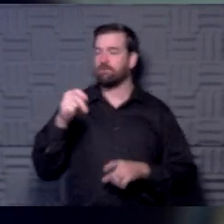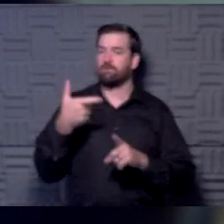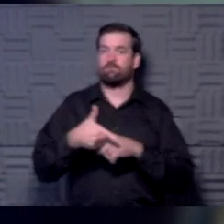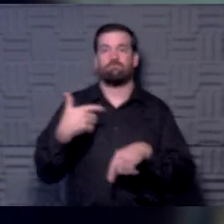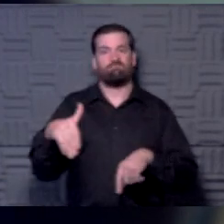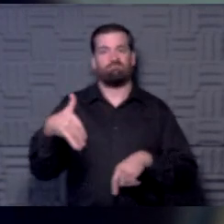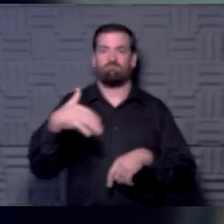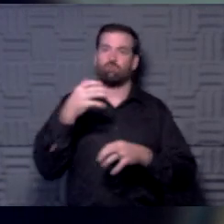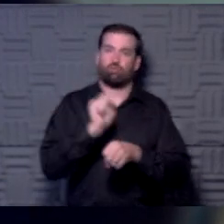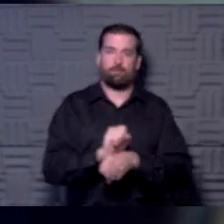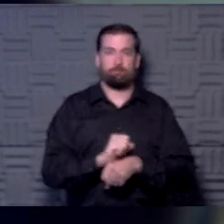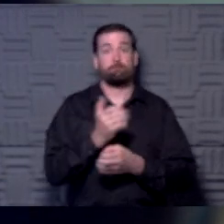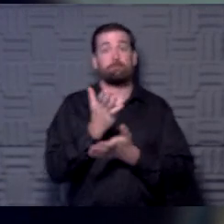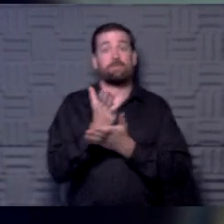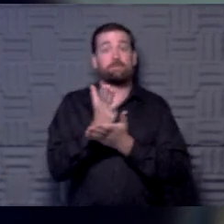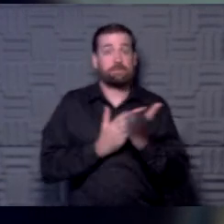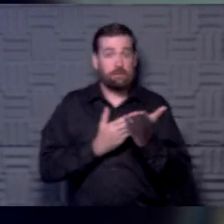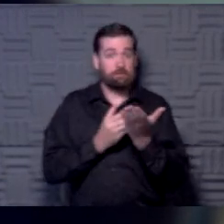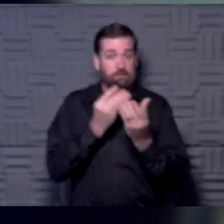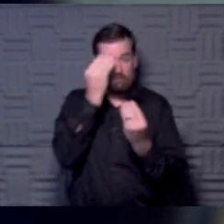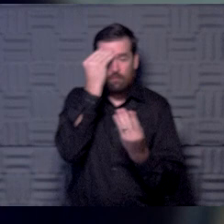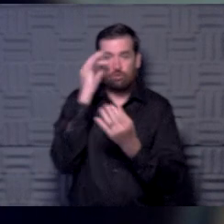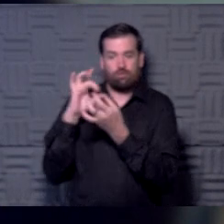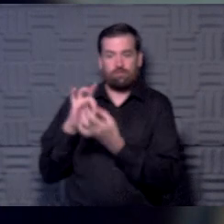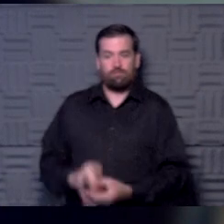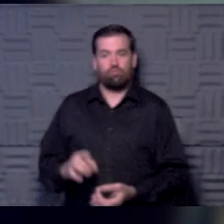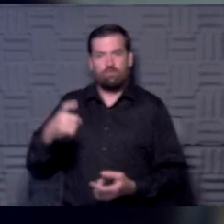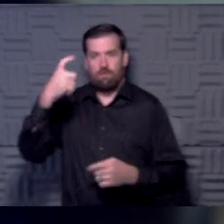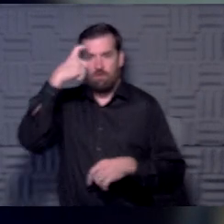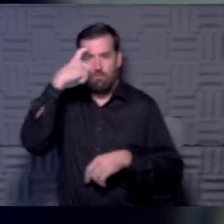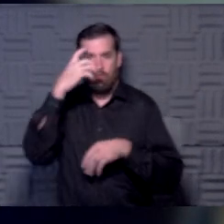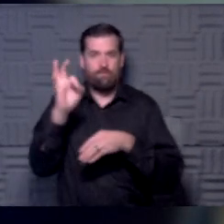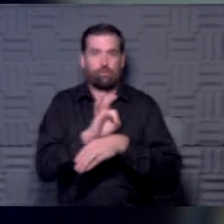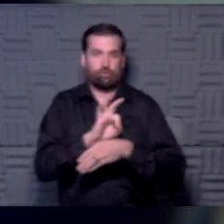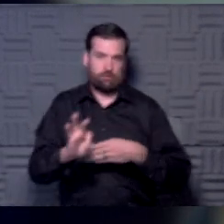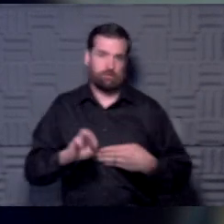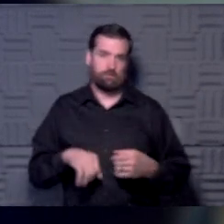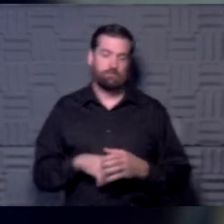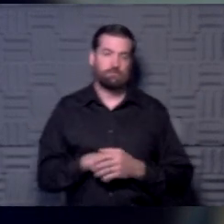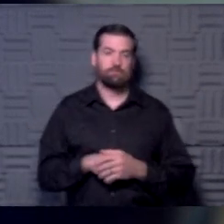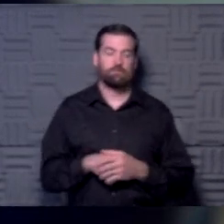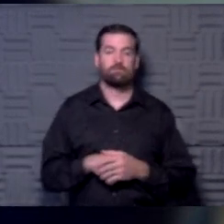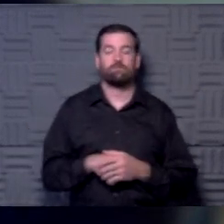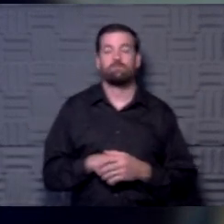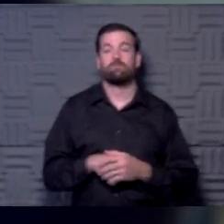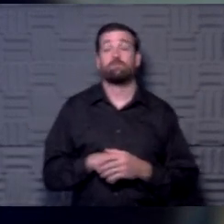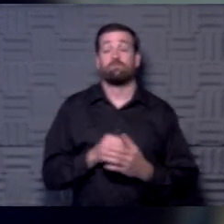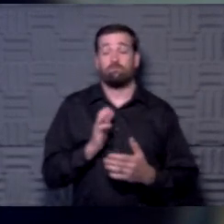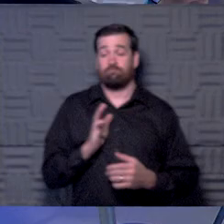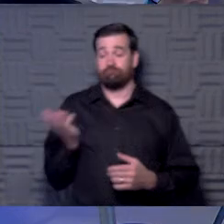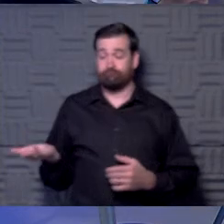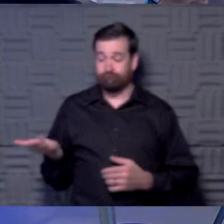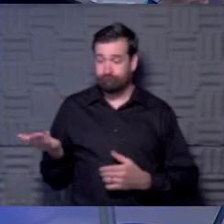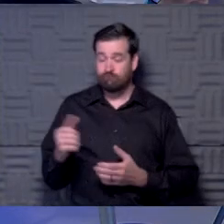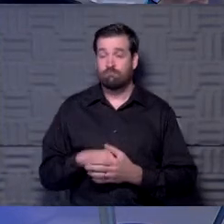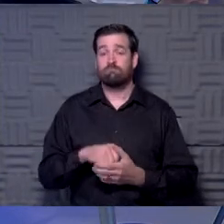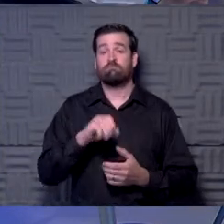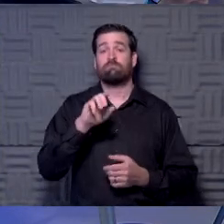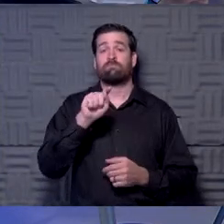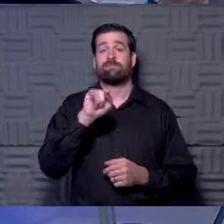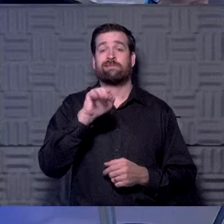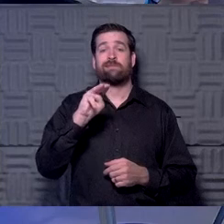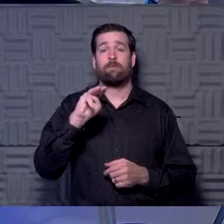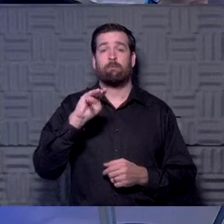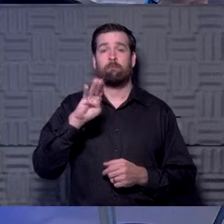And some of the information that's emerging is neurocognitive function. And so we want to take that on. And then to my left is Tim Beaver.